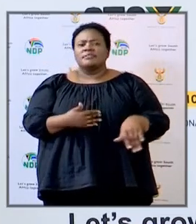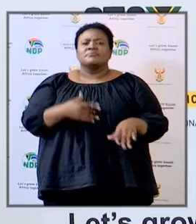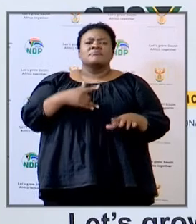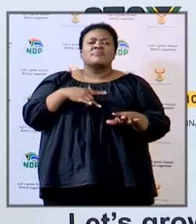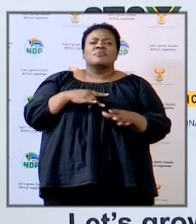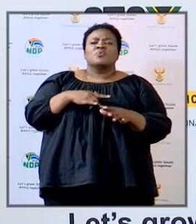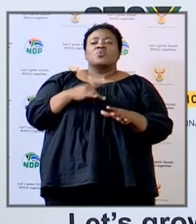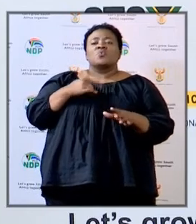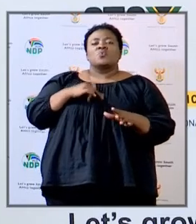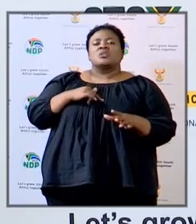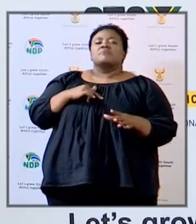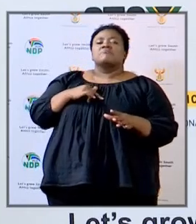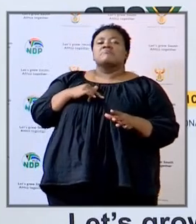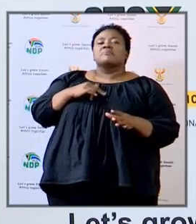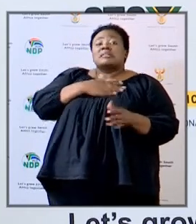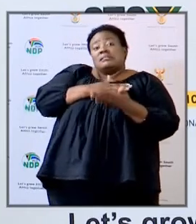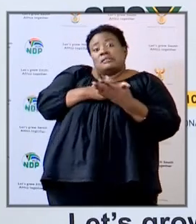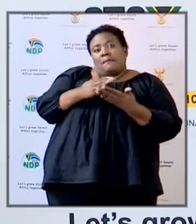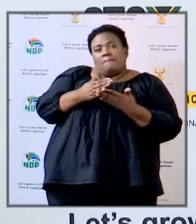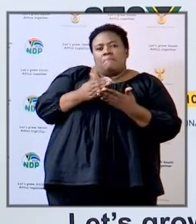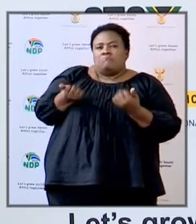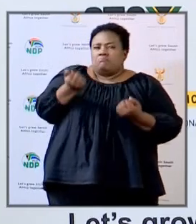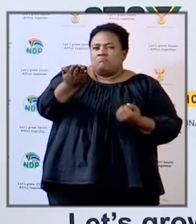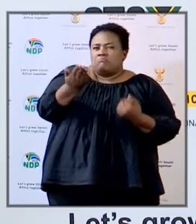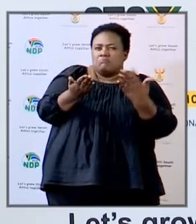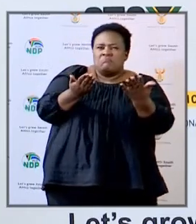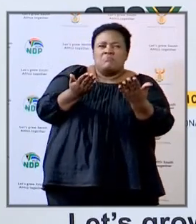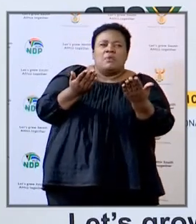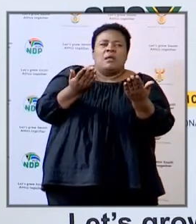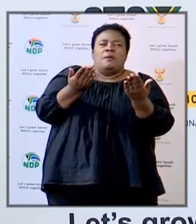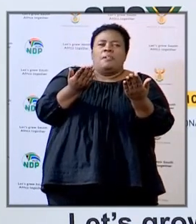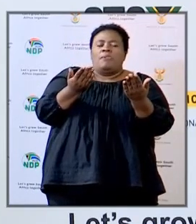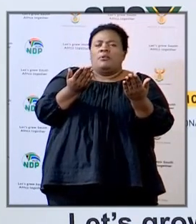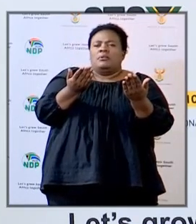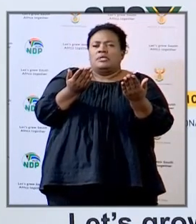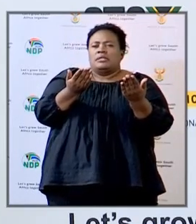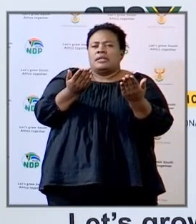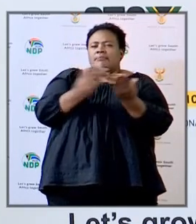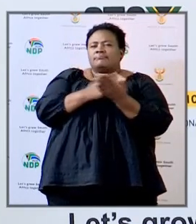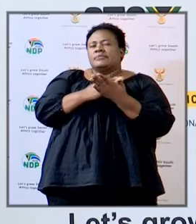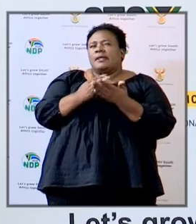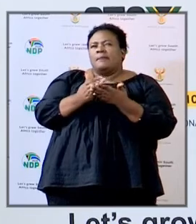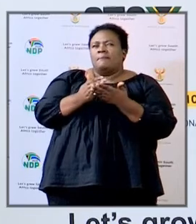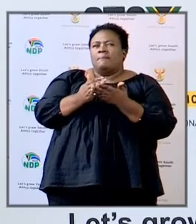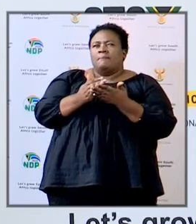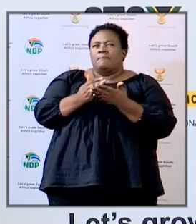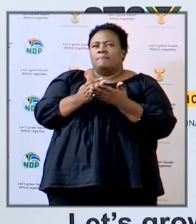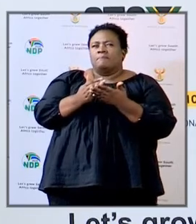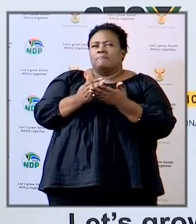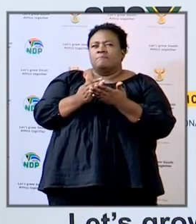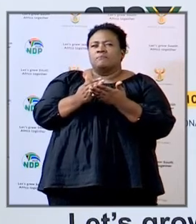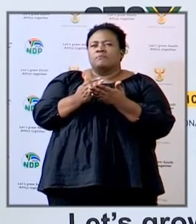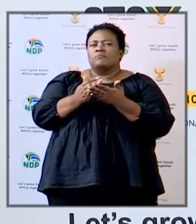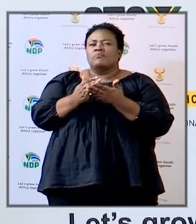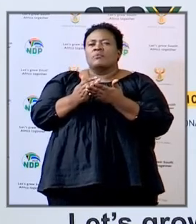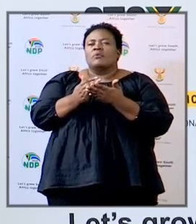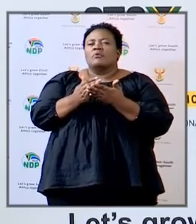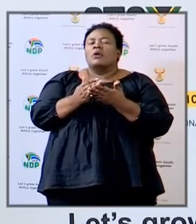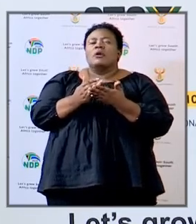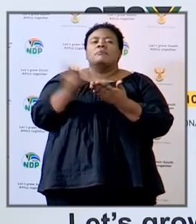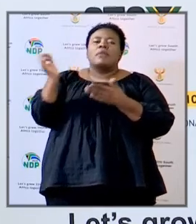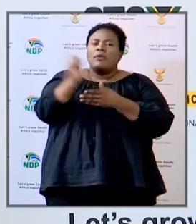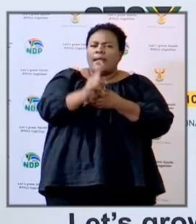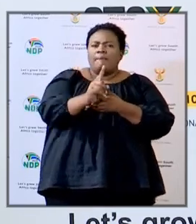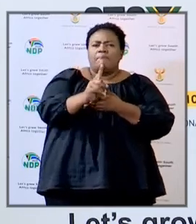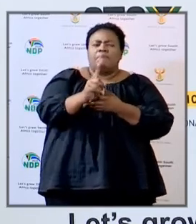it could be tenders to say if they break schools they break doors and other things will run to the nearest person to come and repair